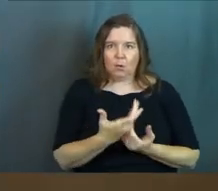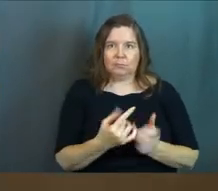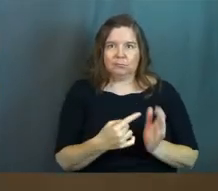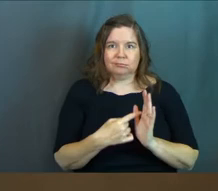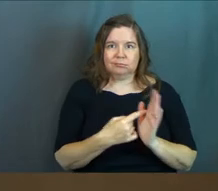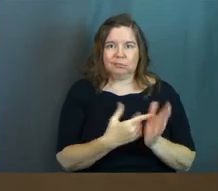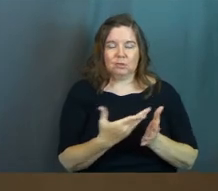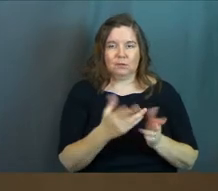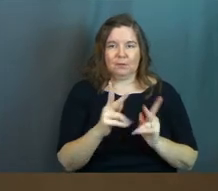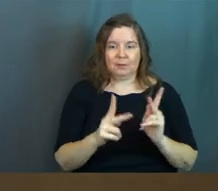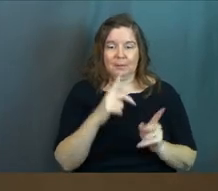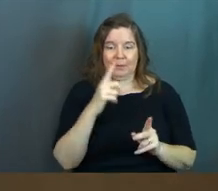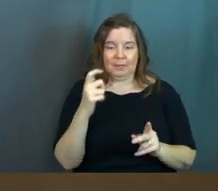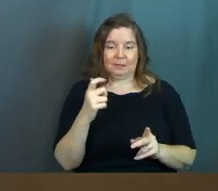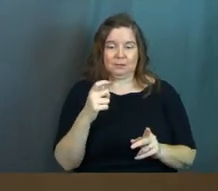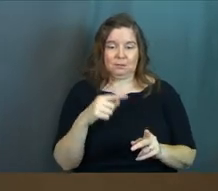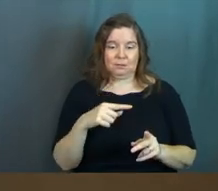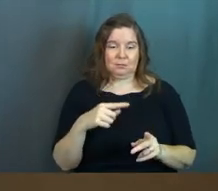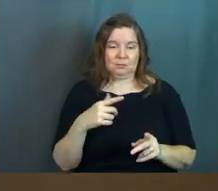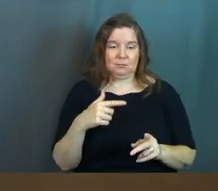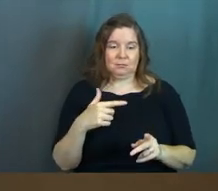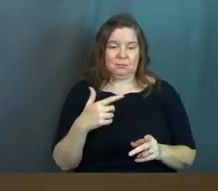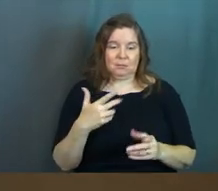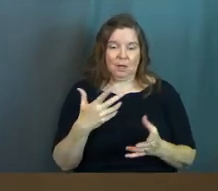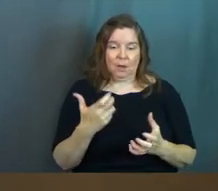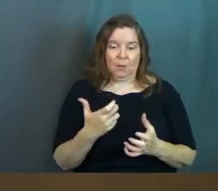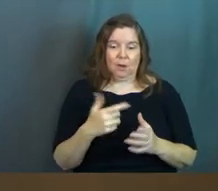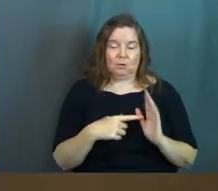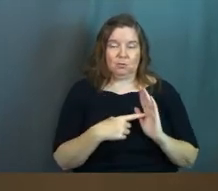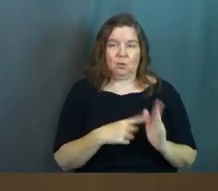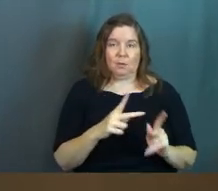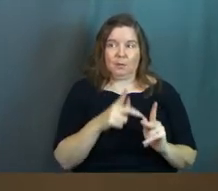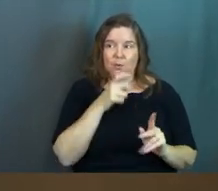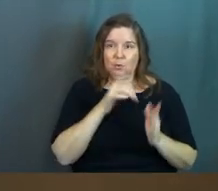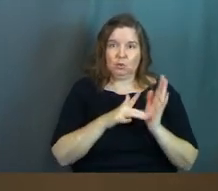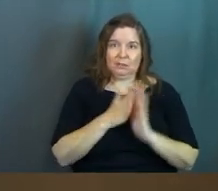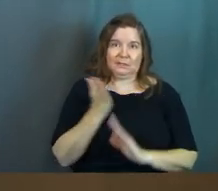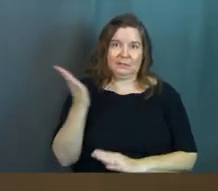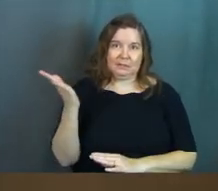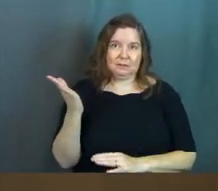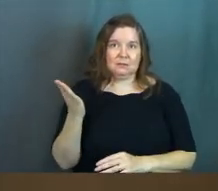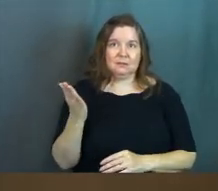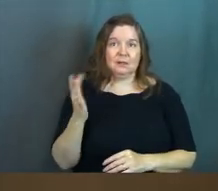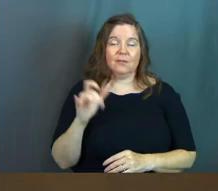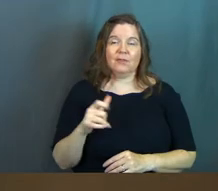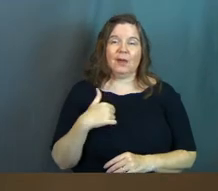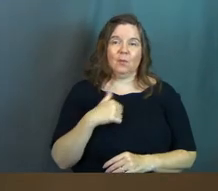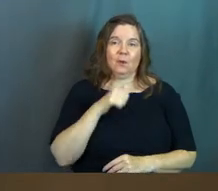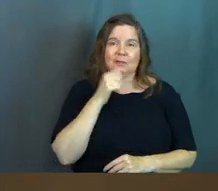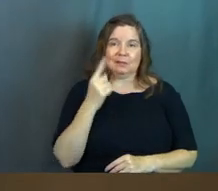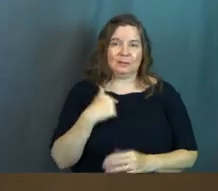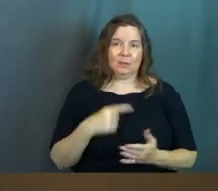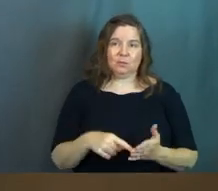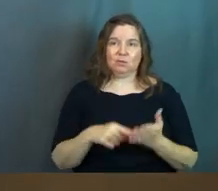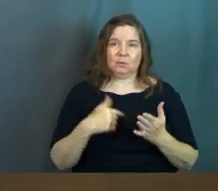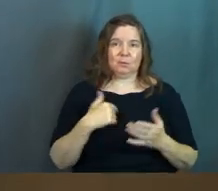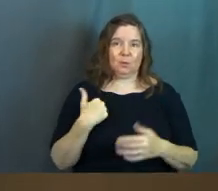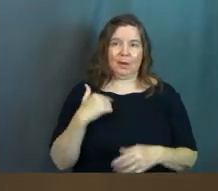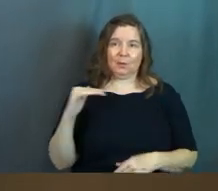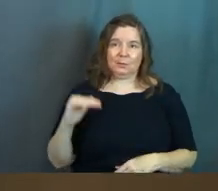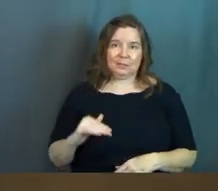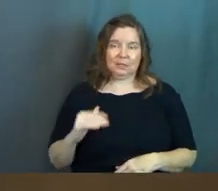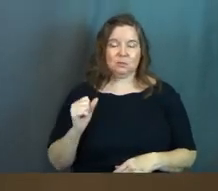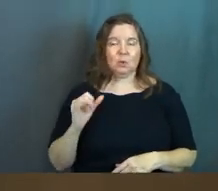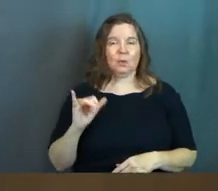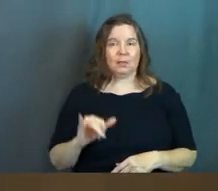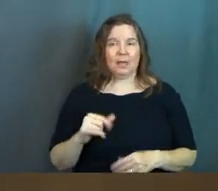and serving people just because you like want to show people who Jesus is. Um, that wasn't something that was shown to me when I was little.